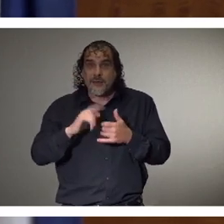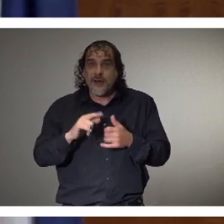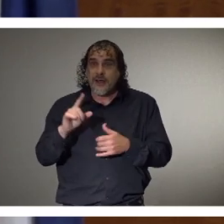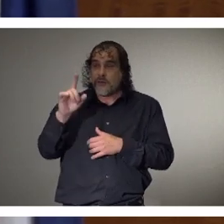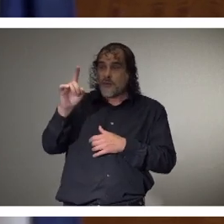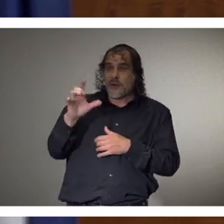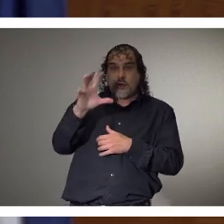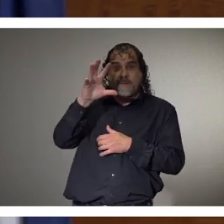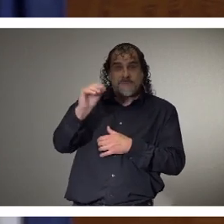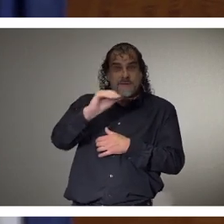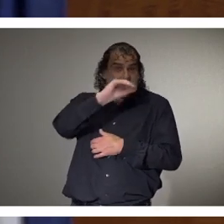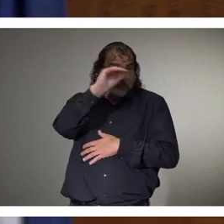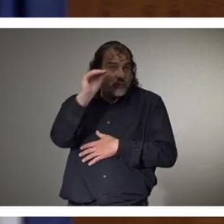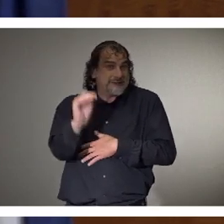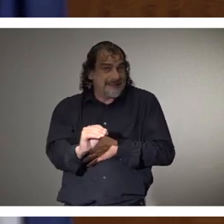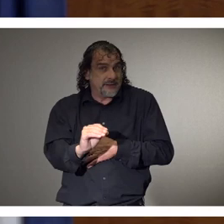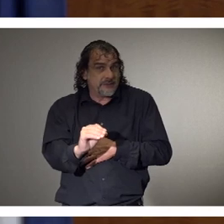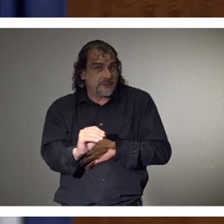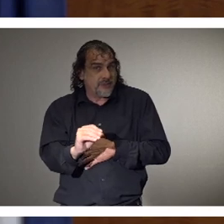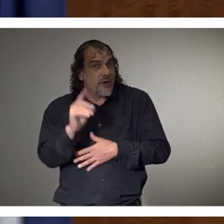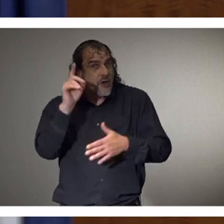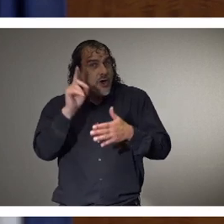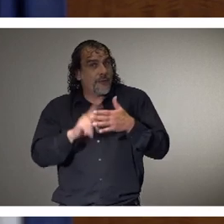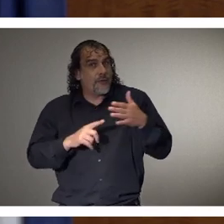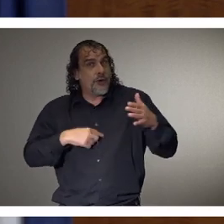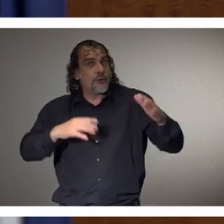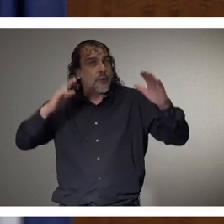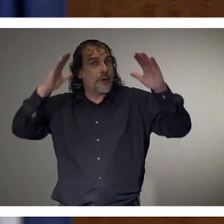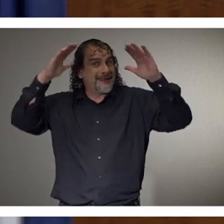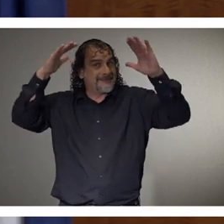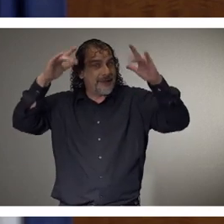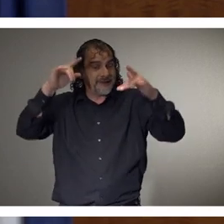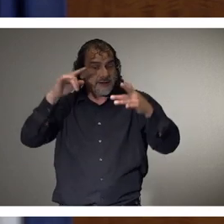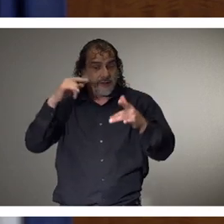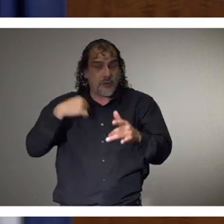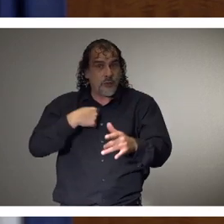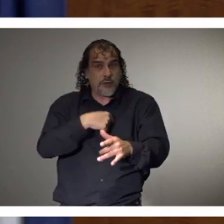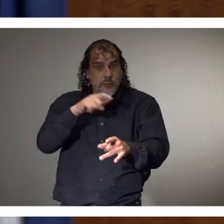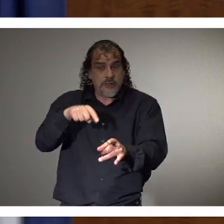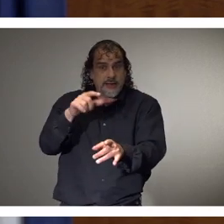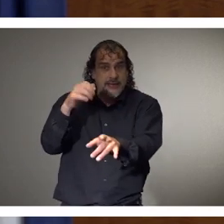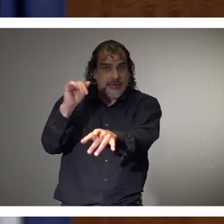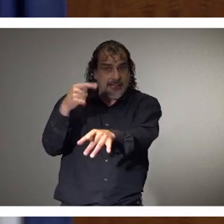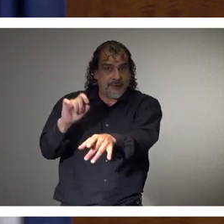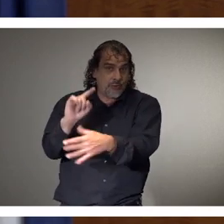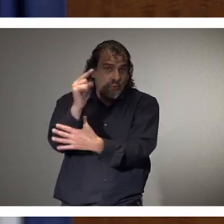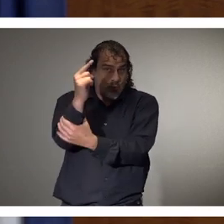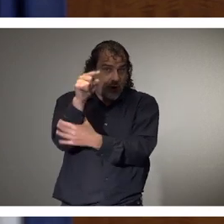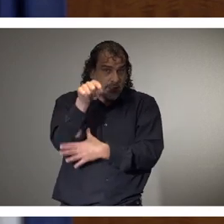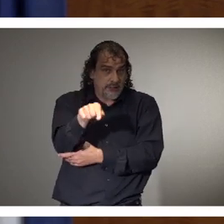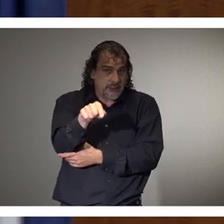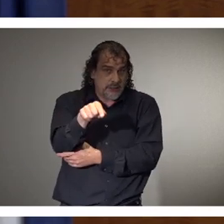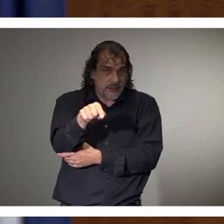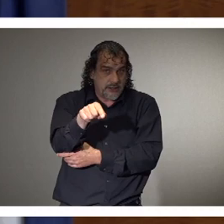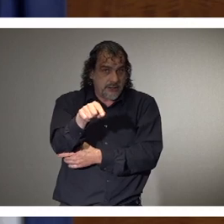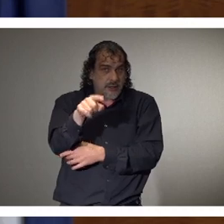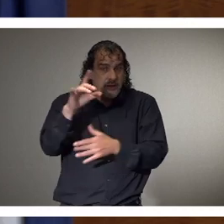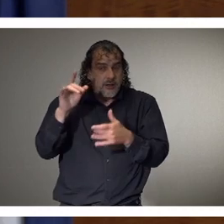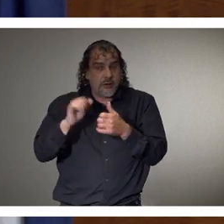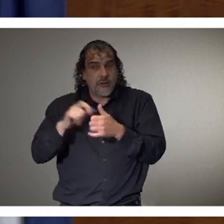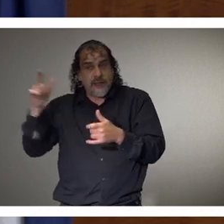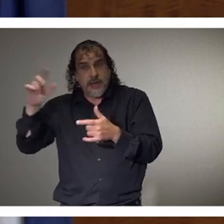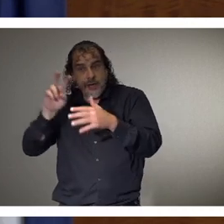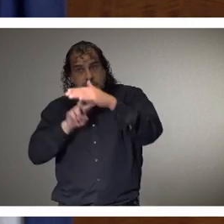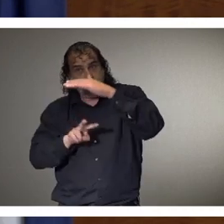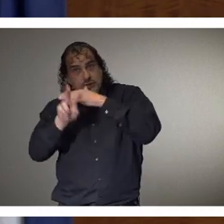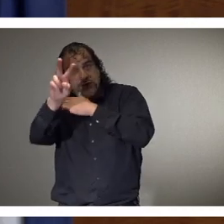of what expected need was on April the 1 when the total number of cases were significantly higher than they're projected to